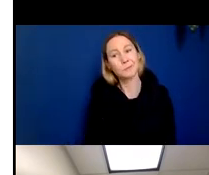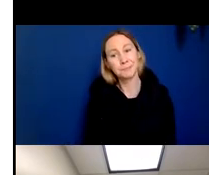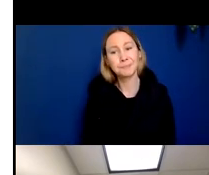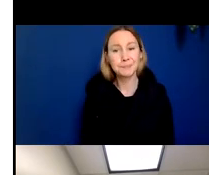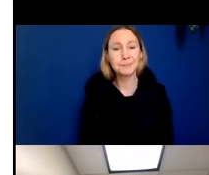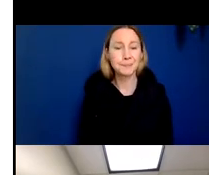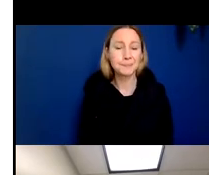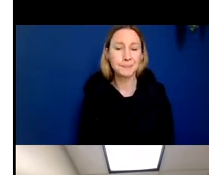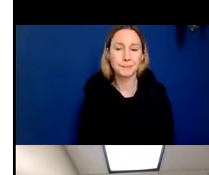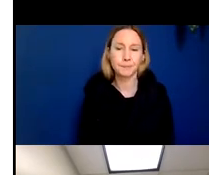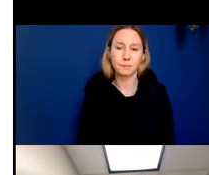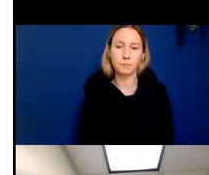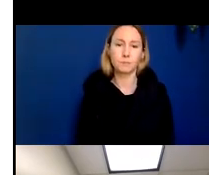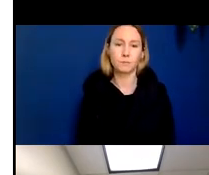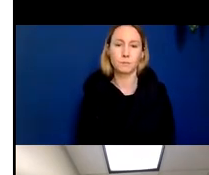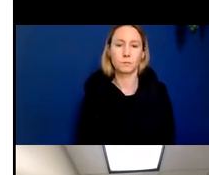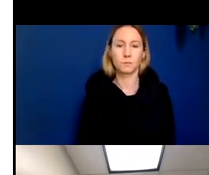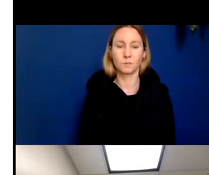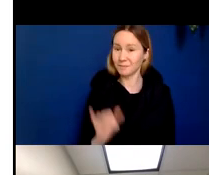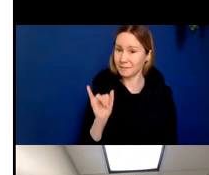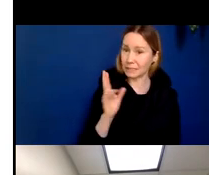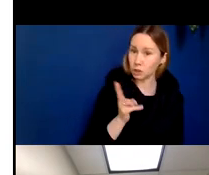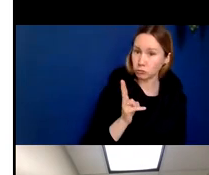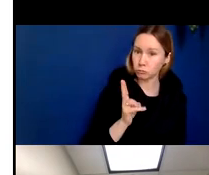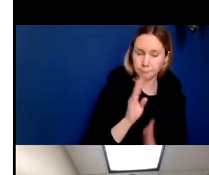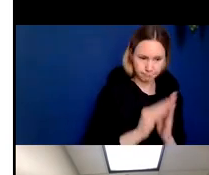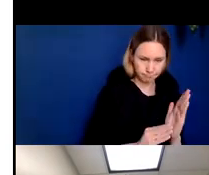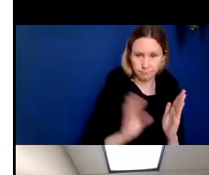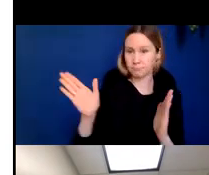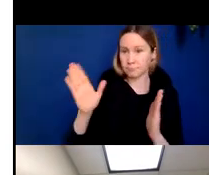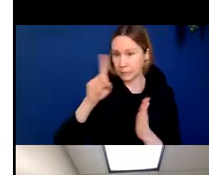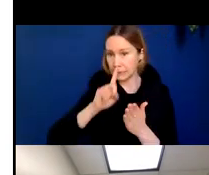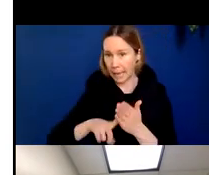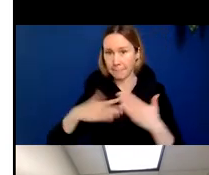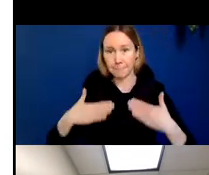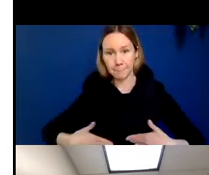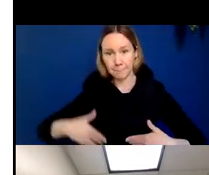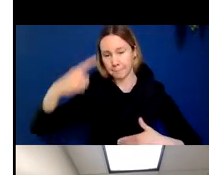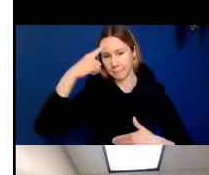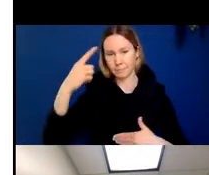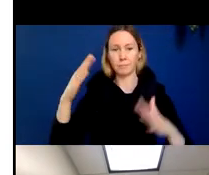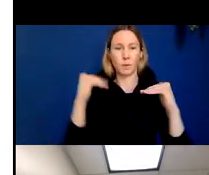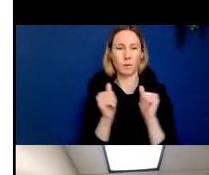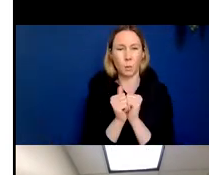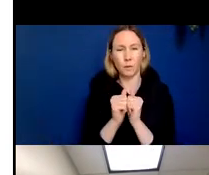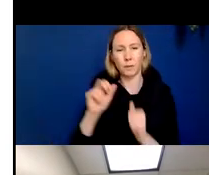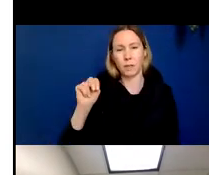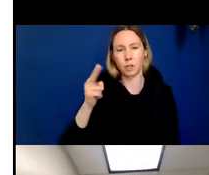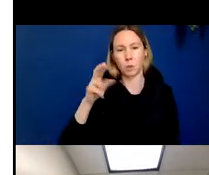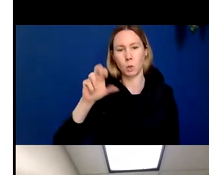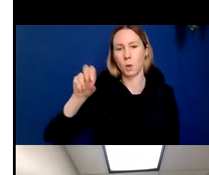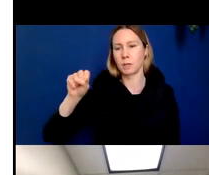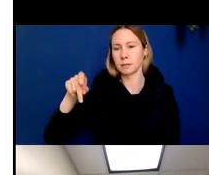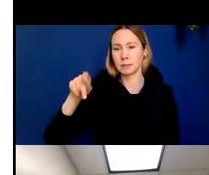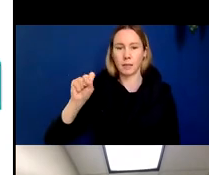So this part of the evaluation, the history and exam, we corroborate it with a neuropsychological examination. And this is